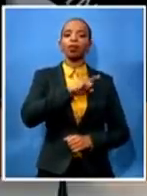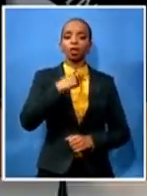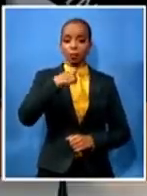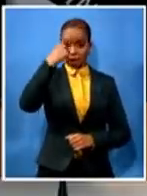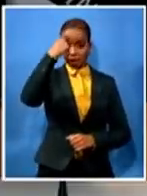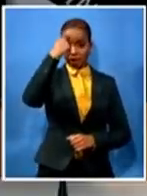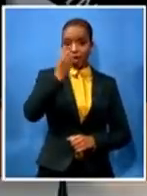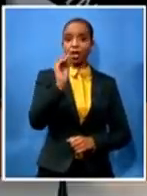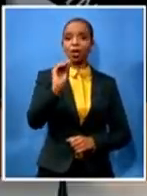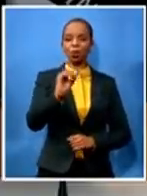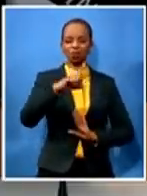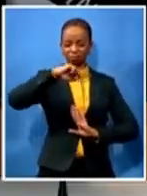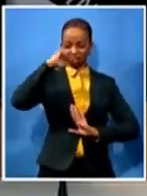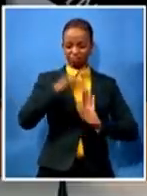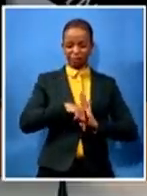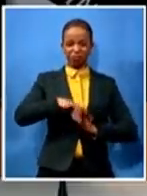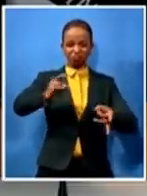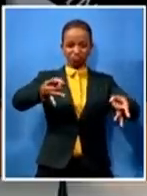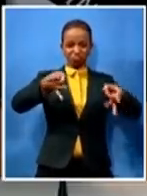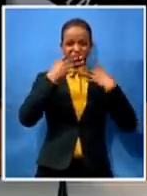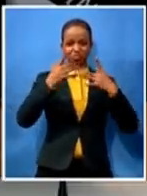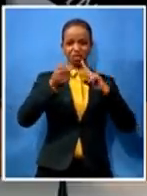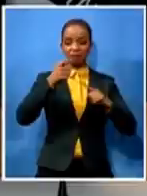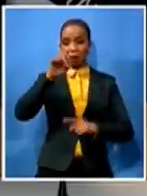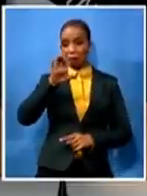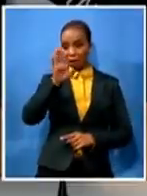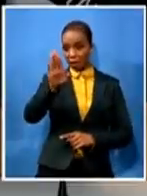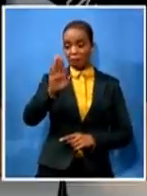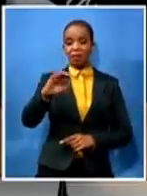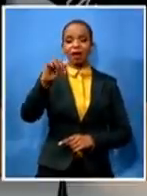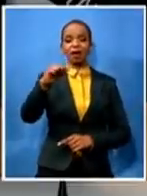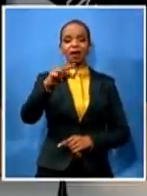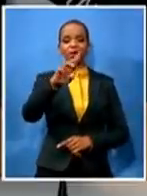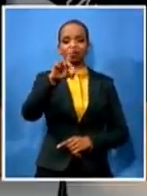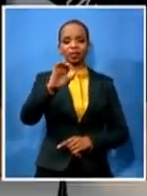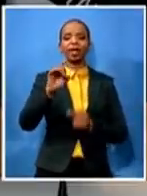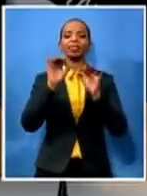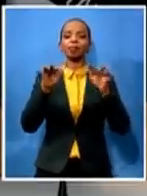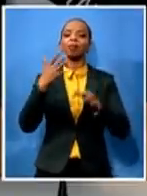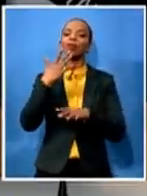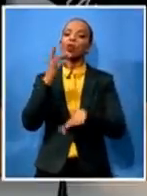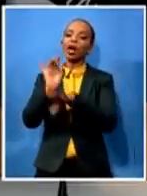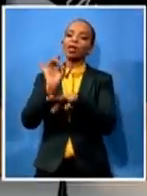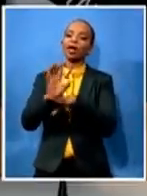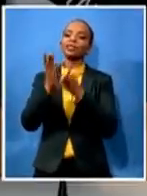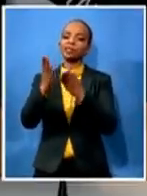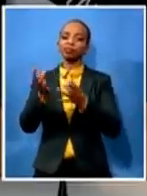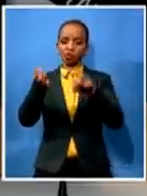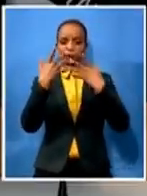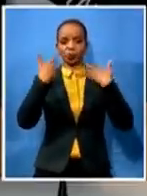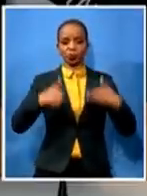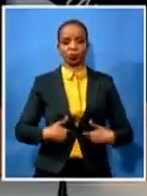and those that have actually advised him to go this route i'm also concerned chair about